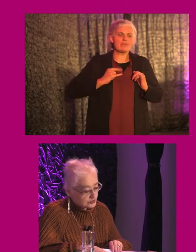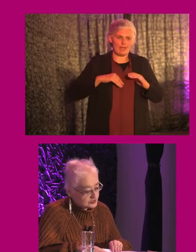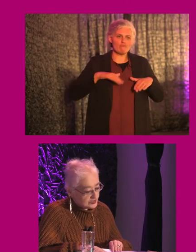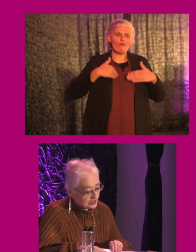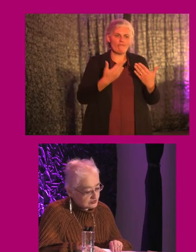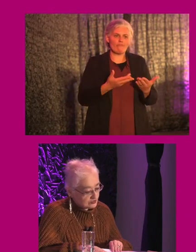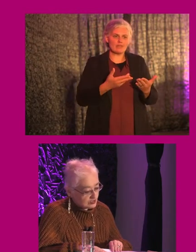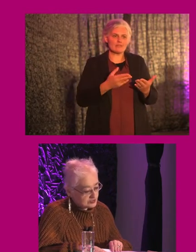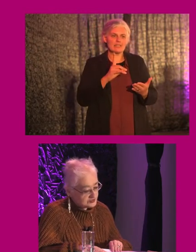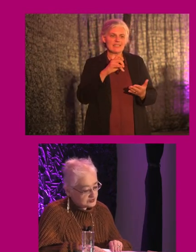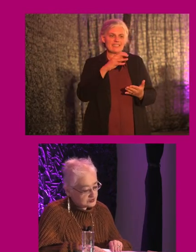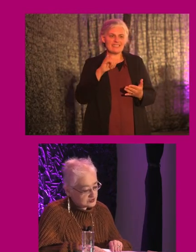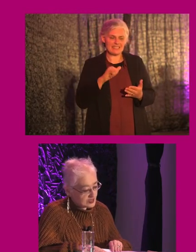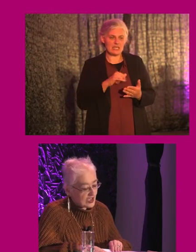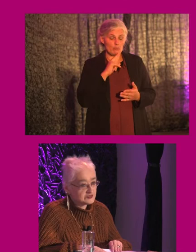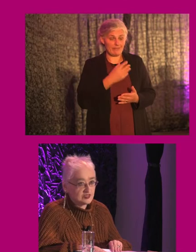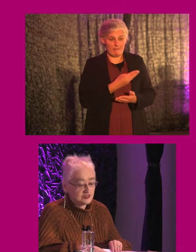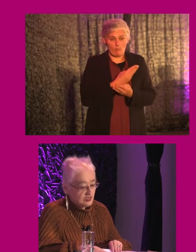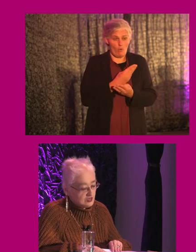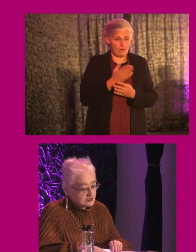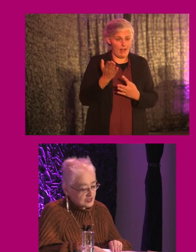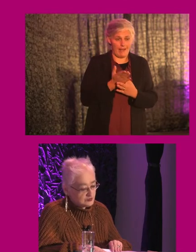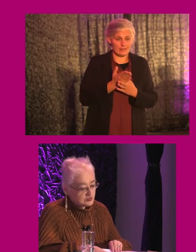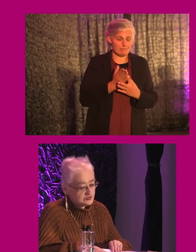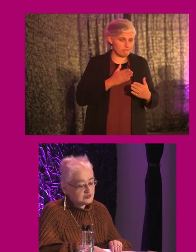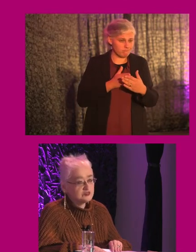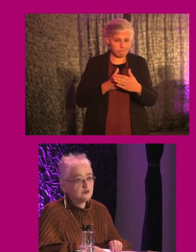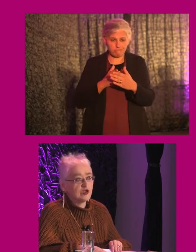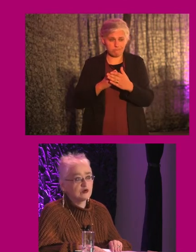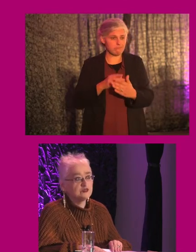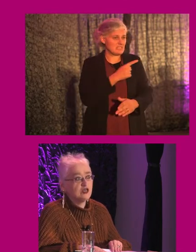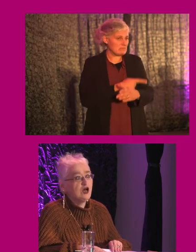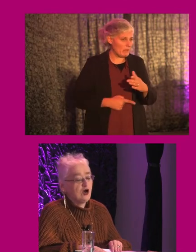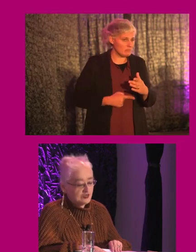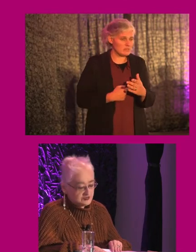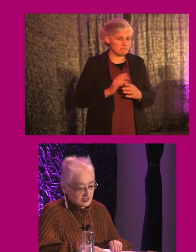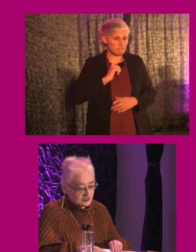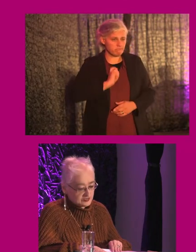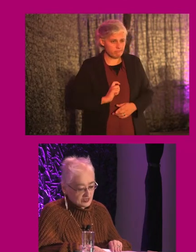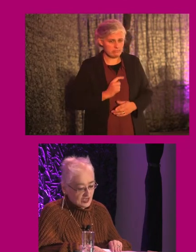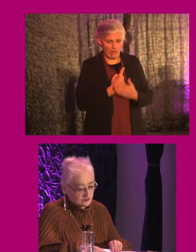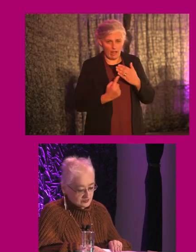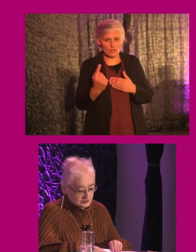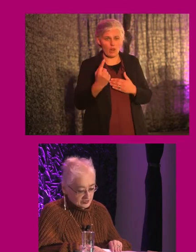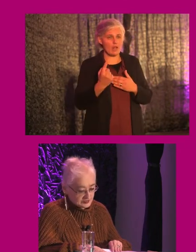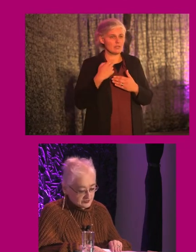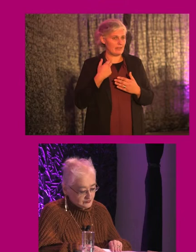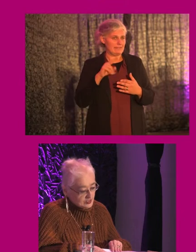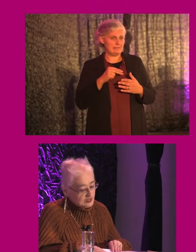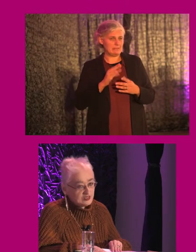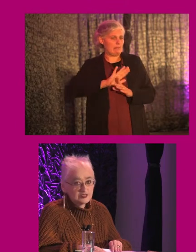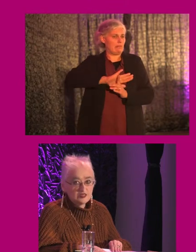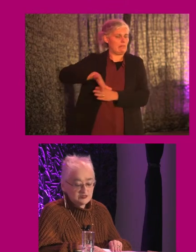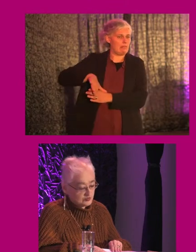Poor design or non-existent access disables, disempowers, isolates, and restricts.